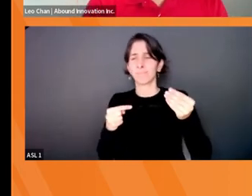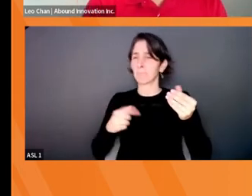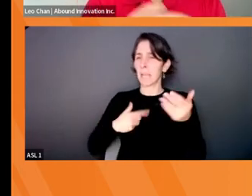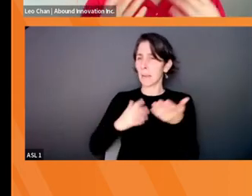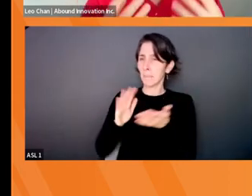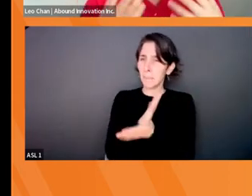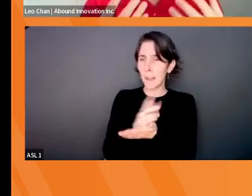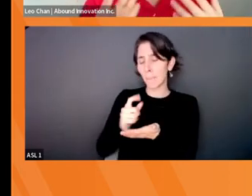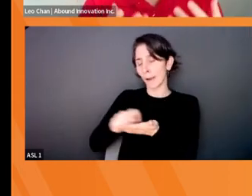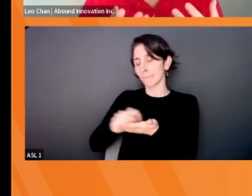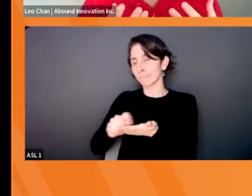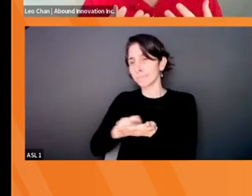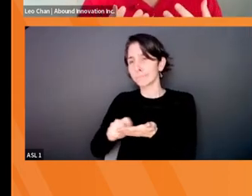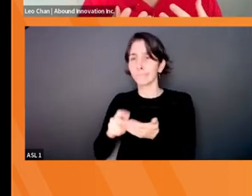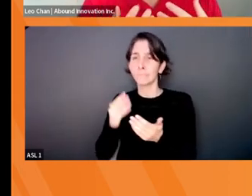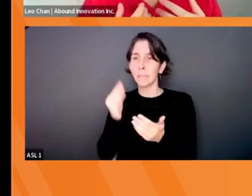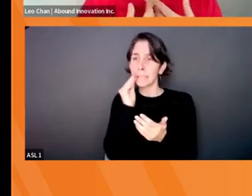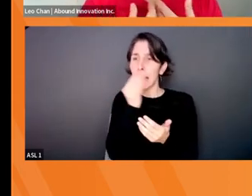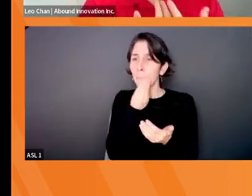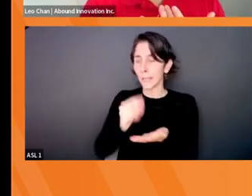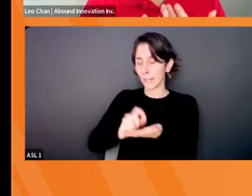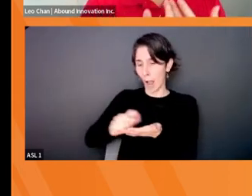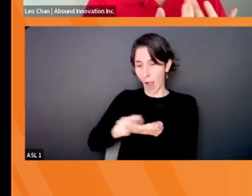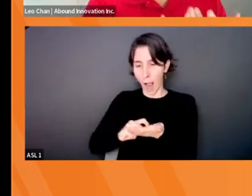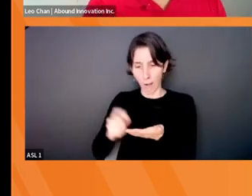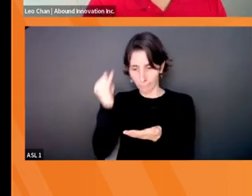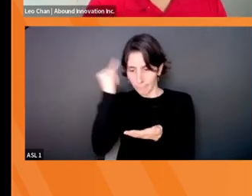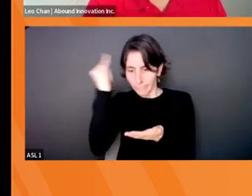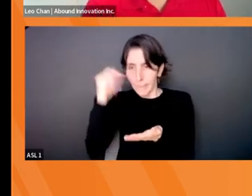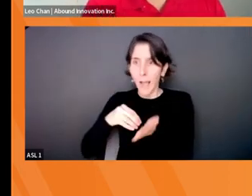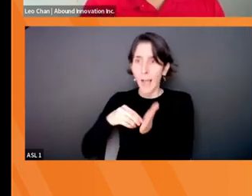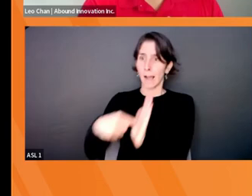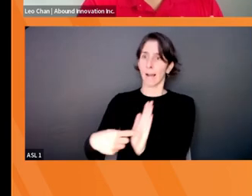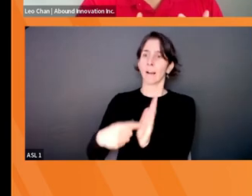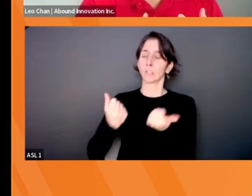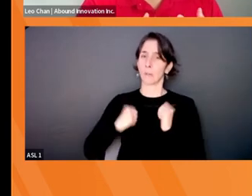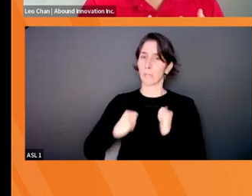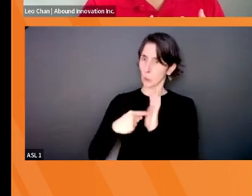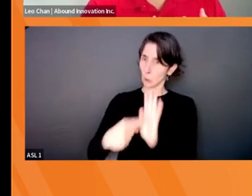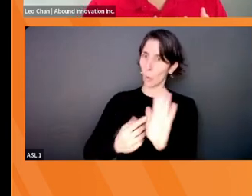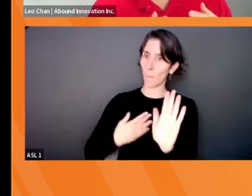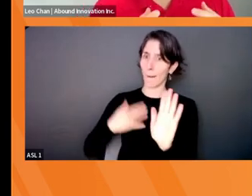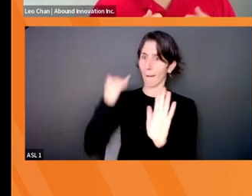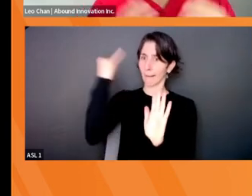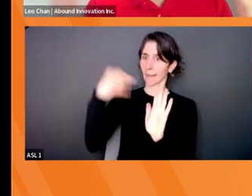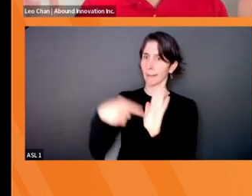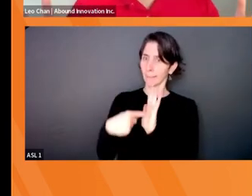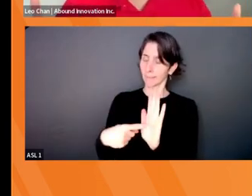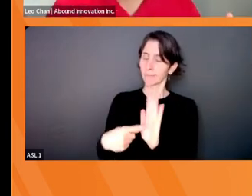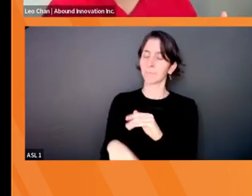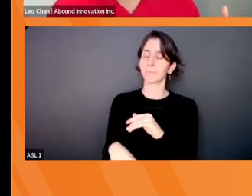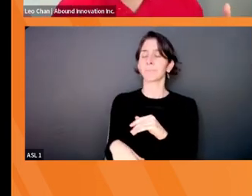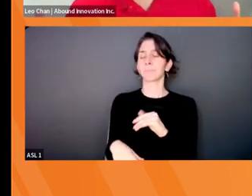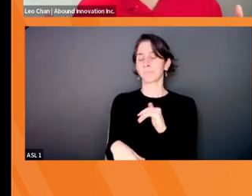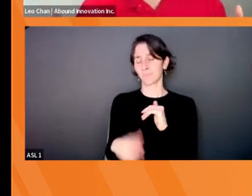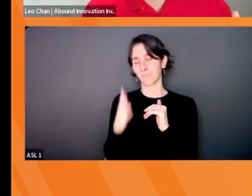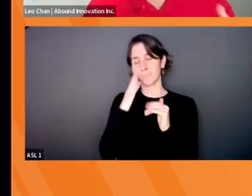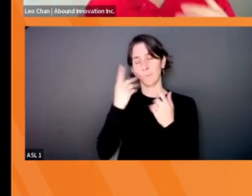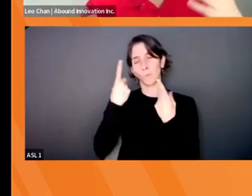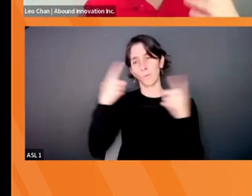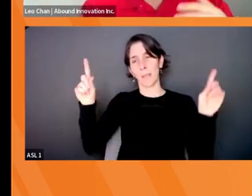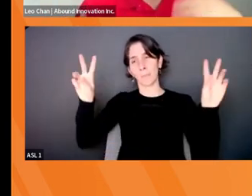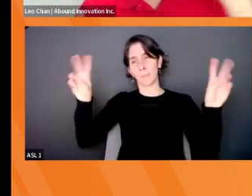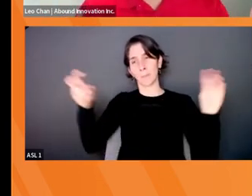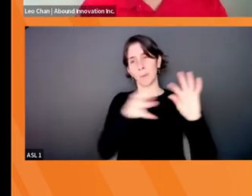whatever. But you want to develop a prototype to help communicate what your idea is. So there's a we know the famous quote that